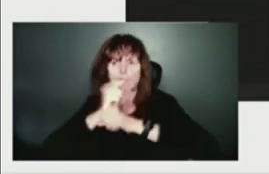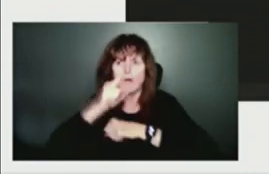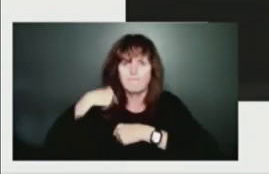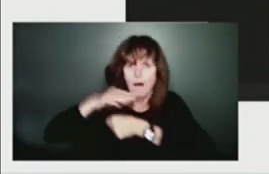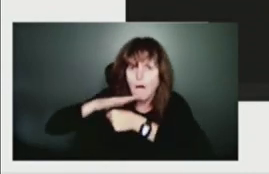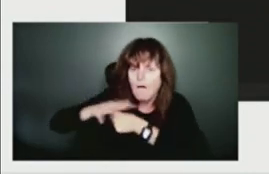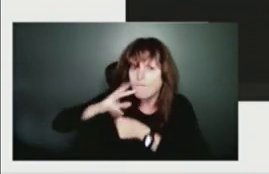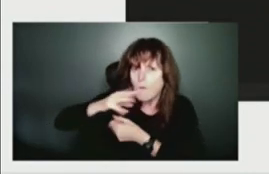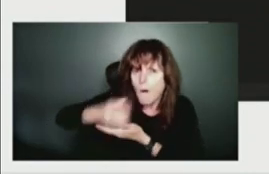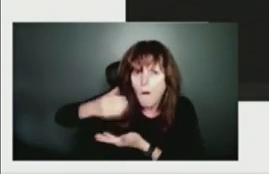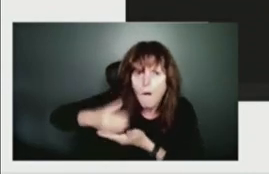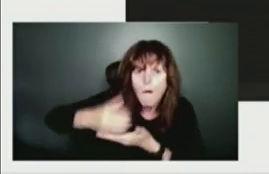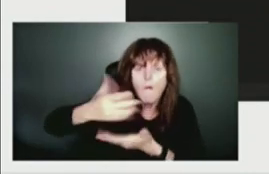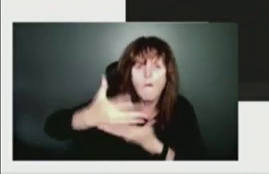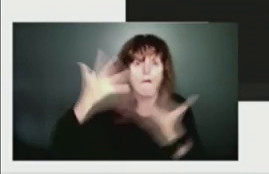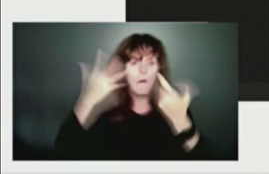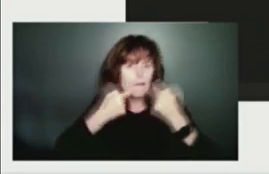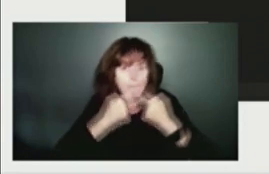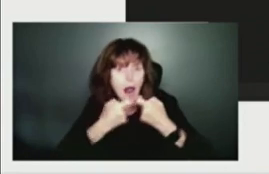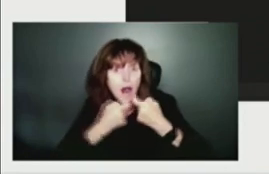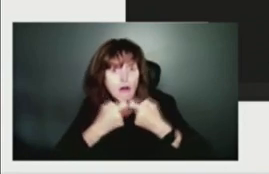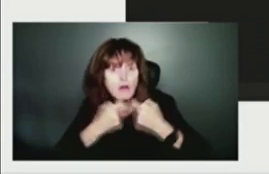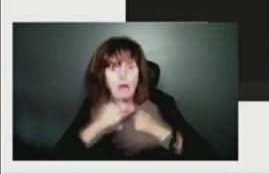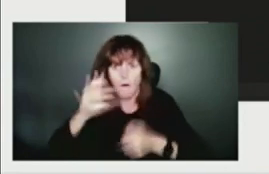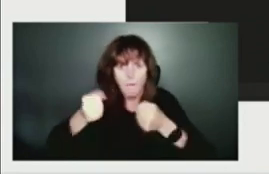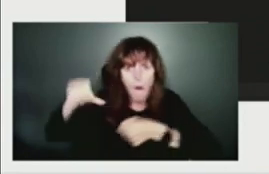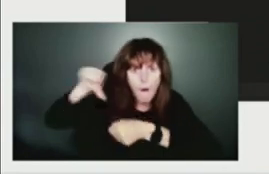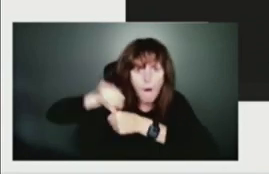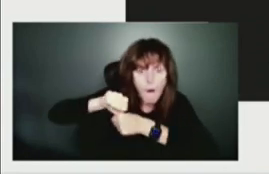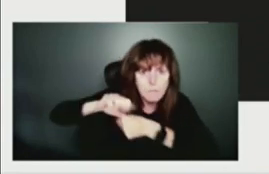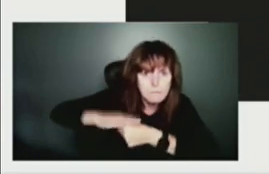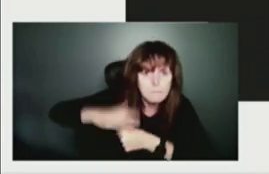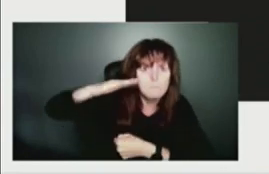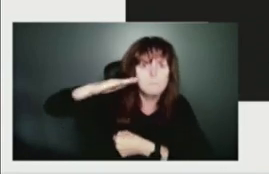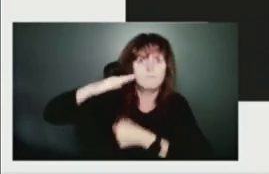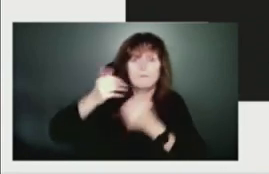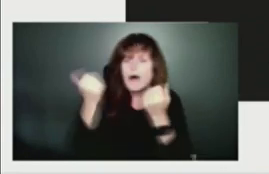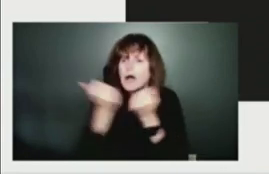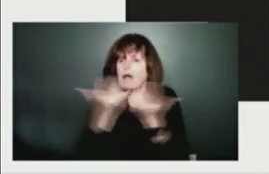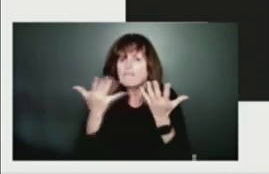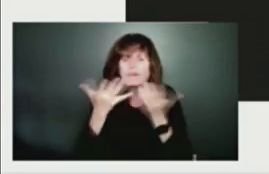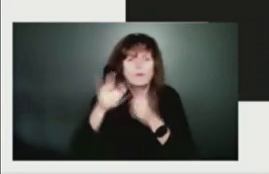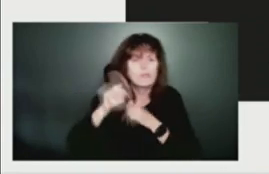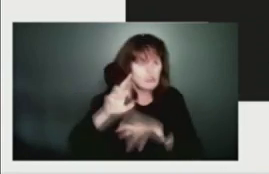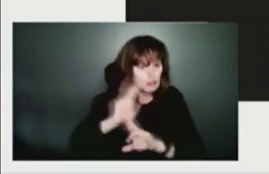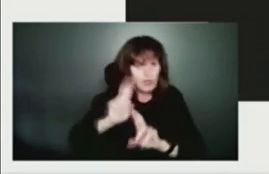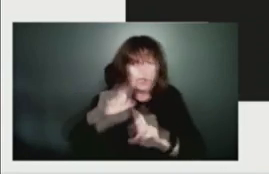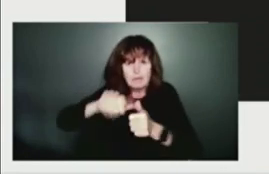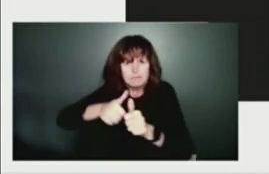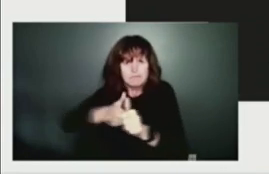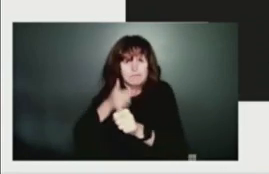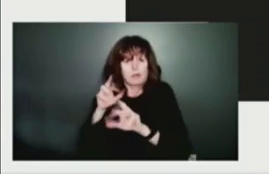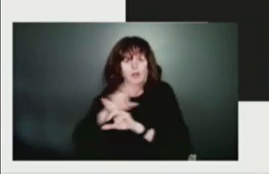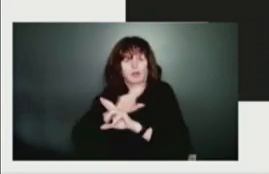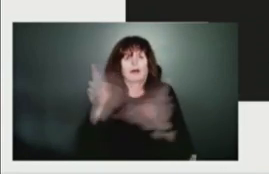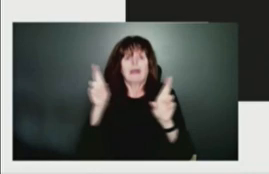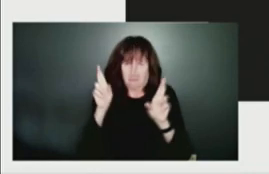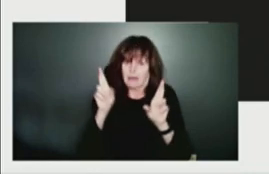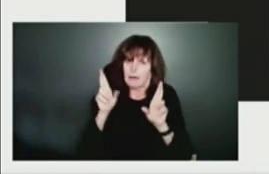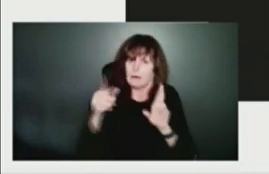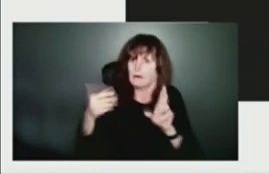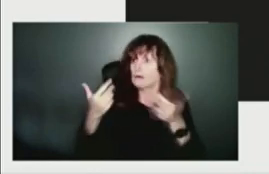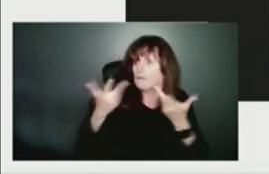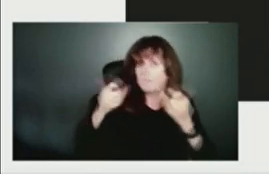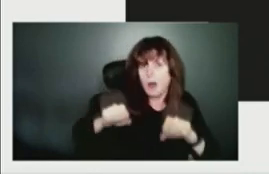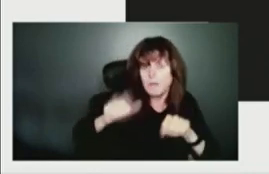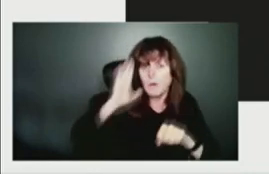fuel your car up, everything that you need to do to be ready for what could be an extended power outage. So we're looking very much right now at the message to the